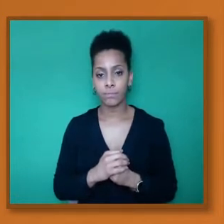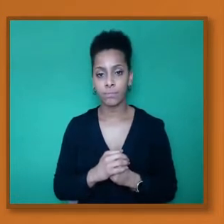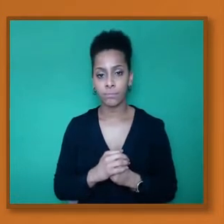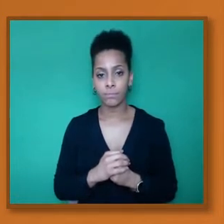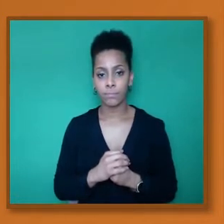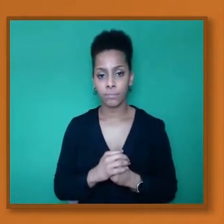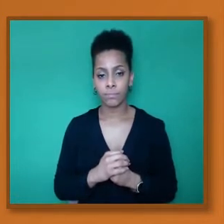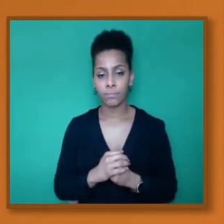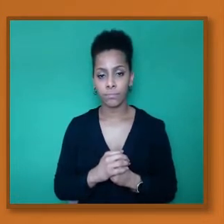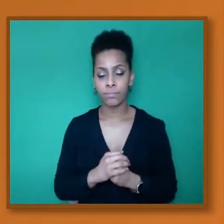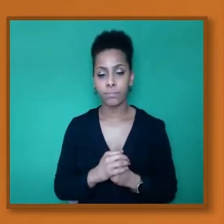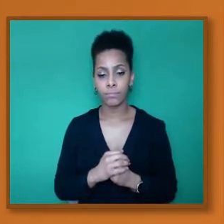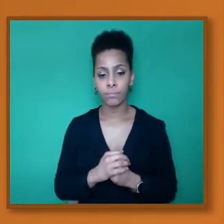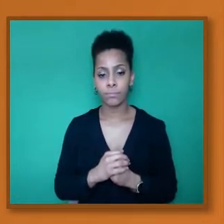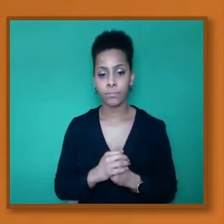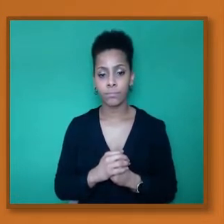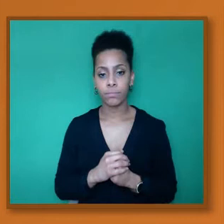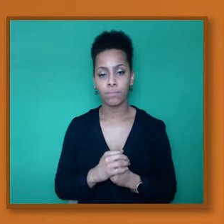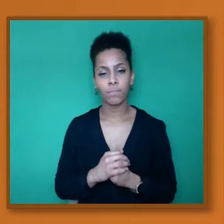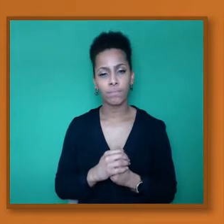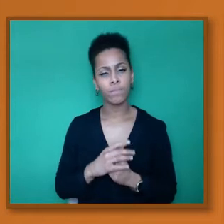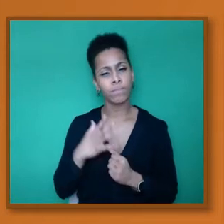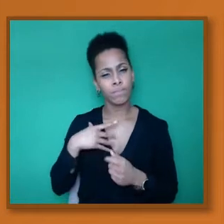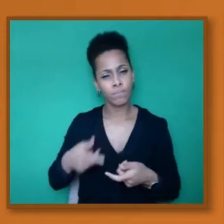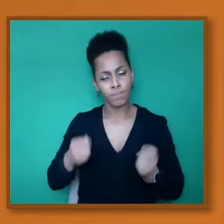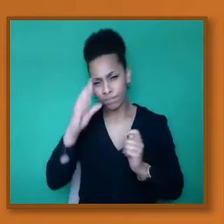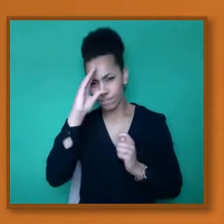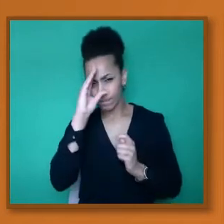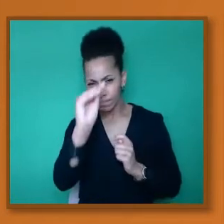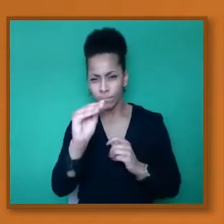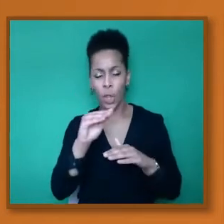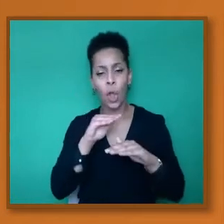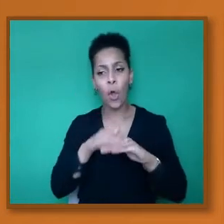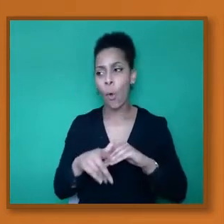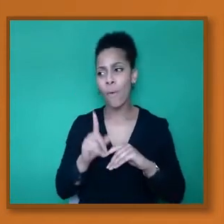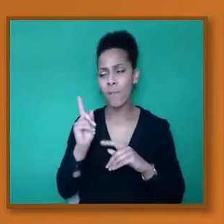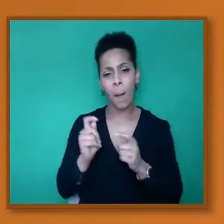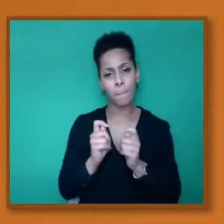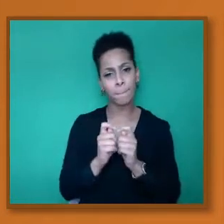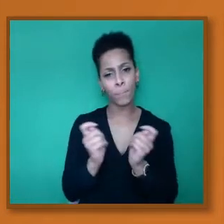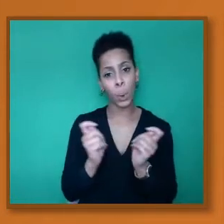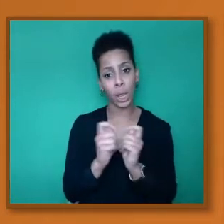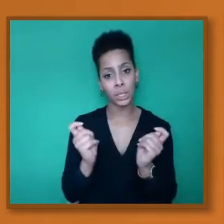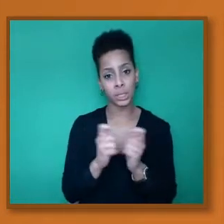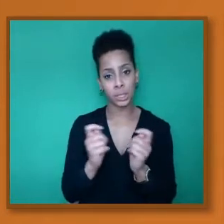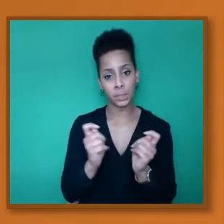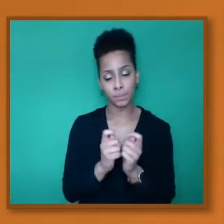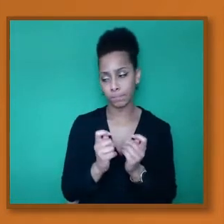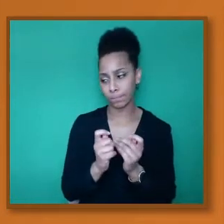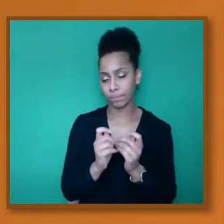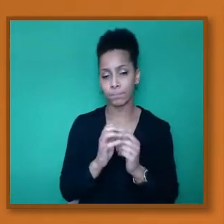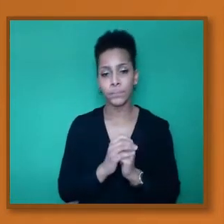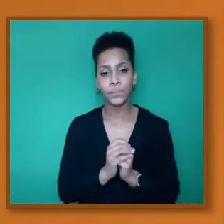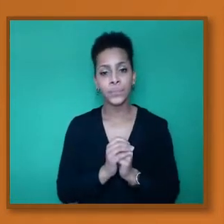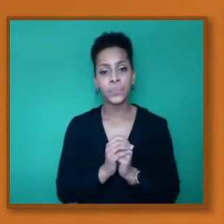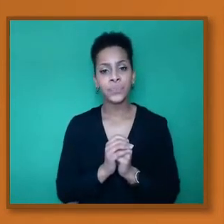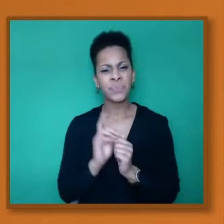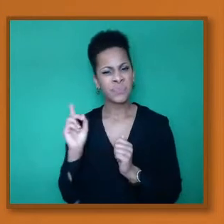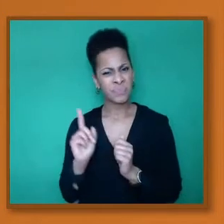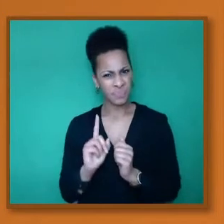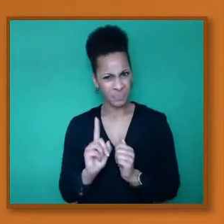this this booklet, which goes into the guide for vaccinations of COVID-19.